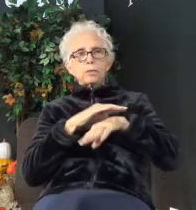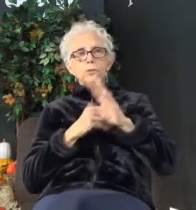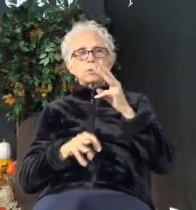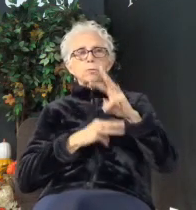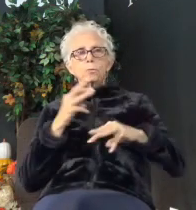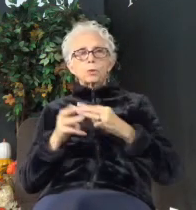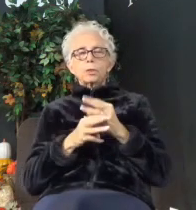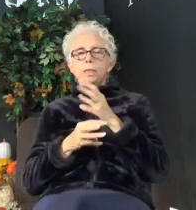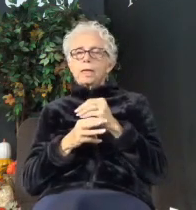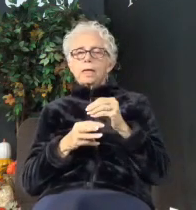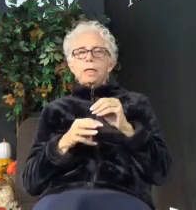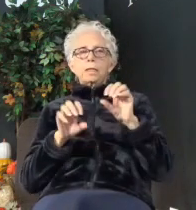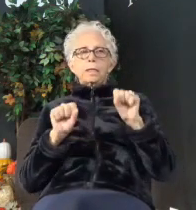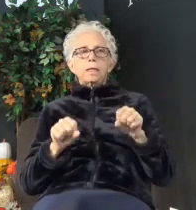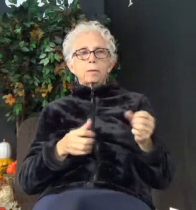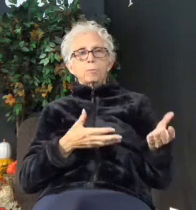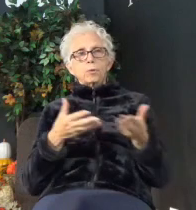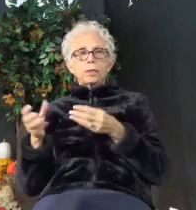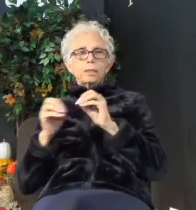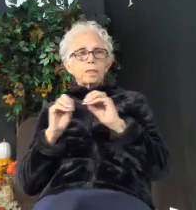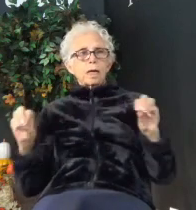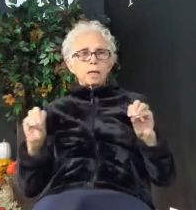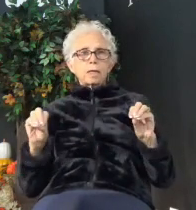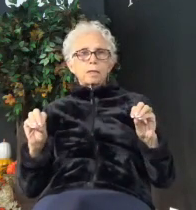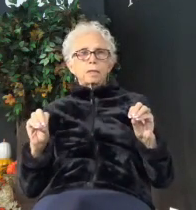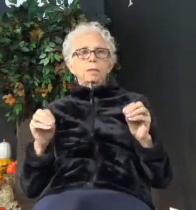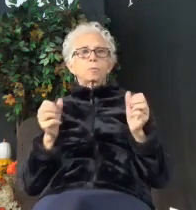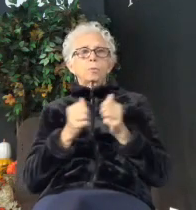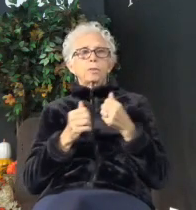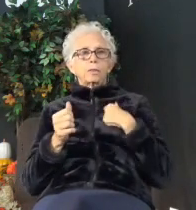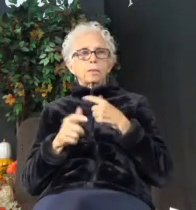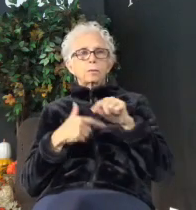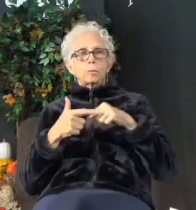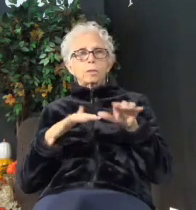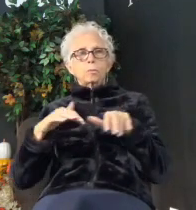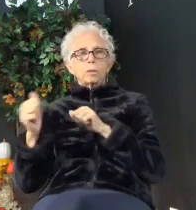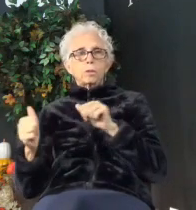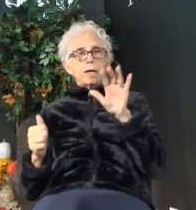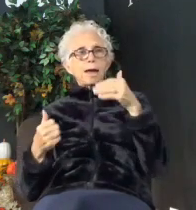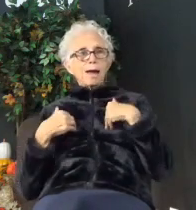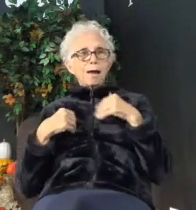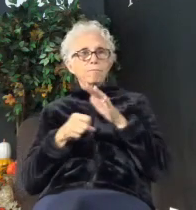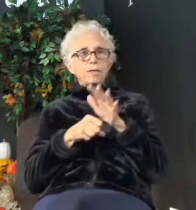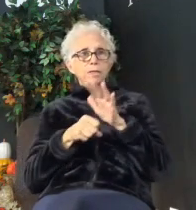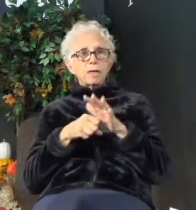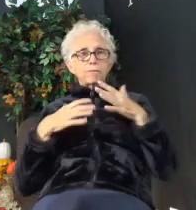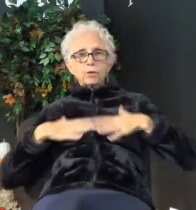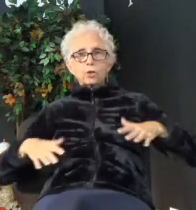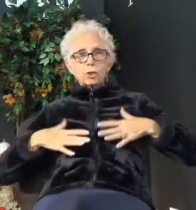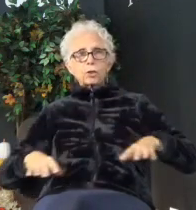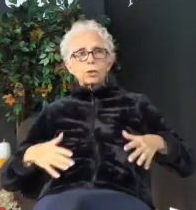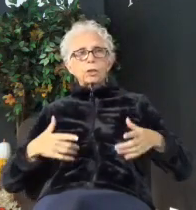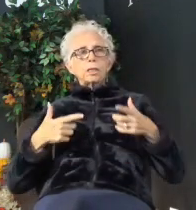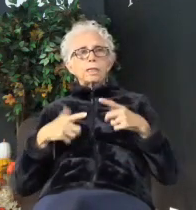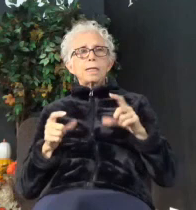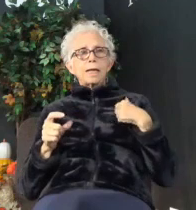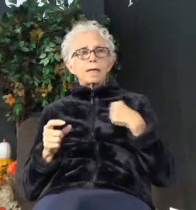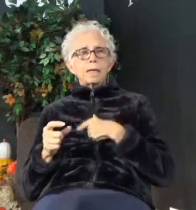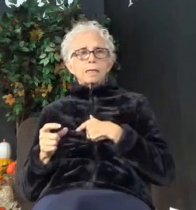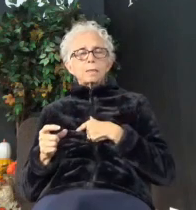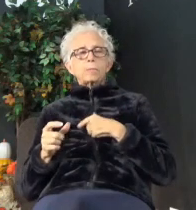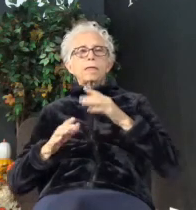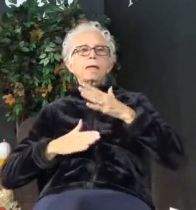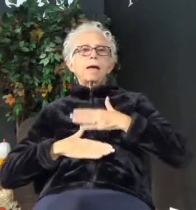could take nothing with us when we leave. So if we have enough food and clothing, let us be content.